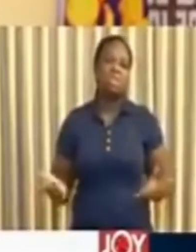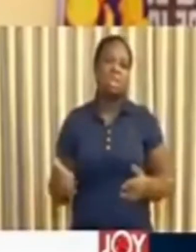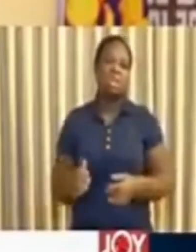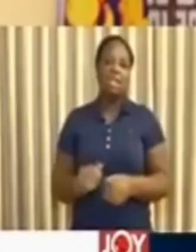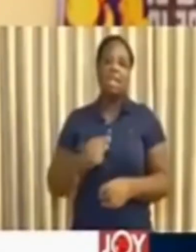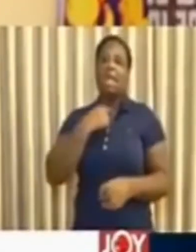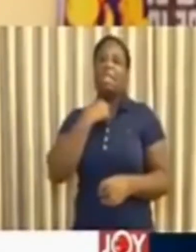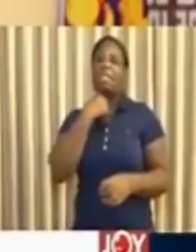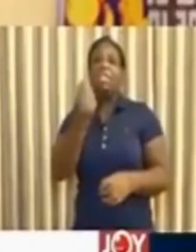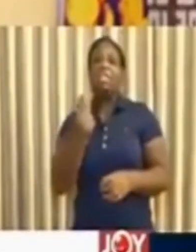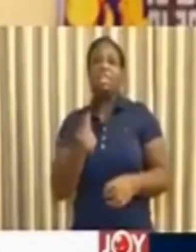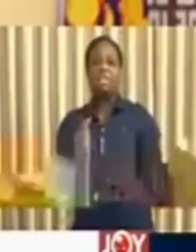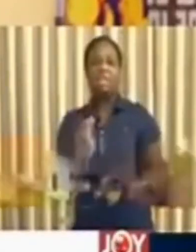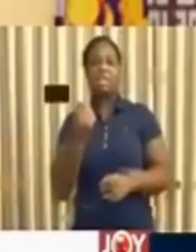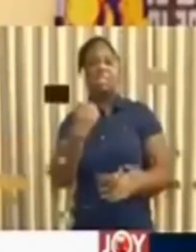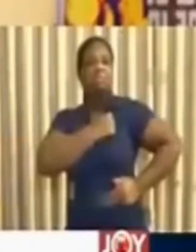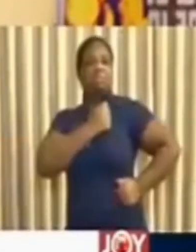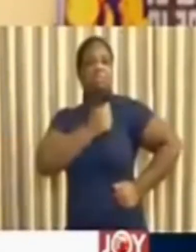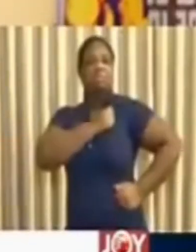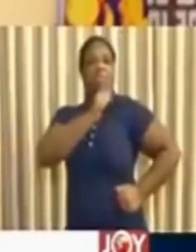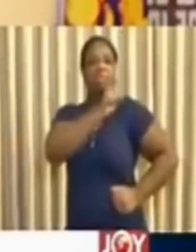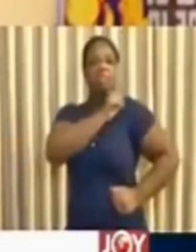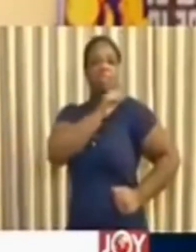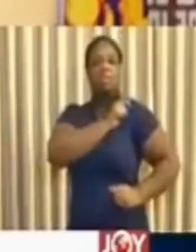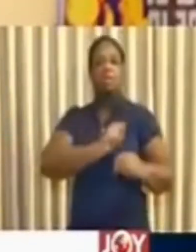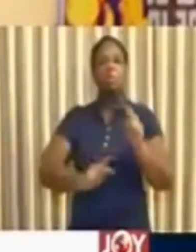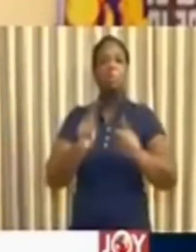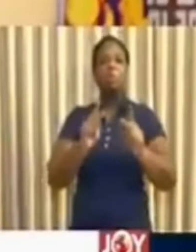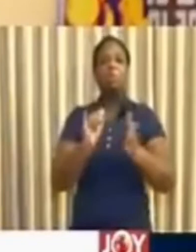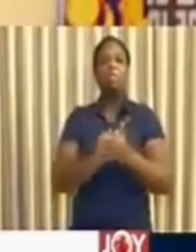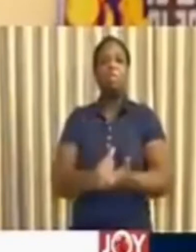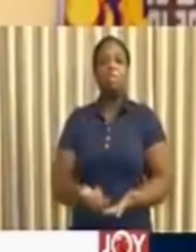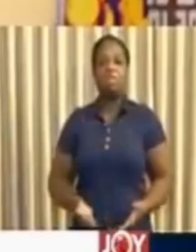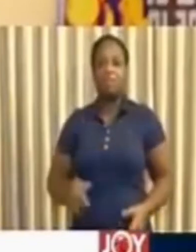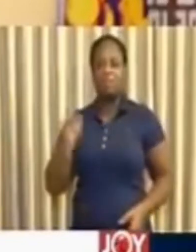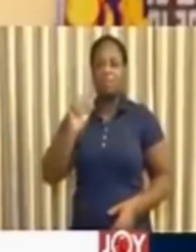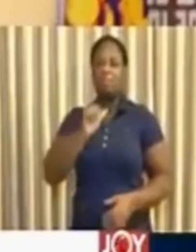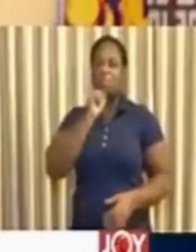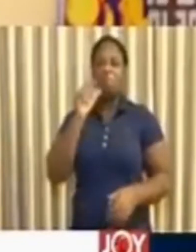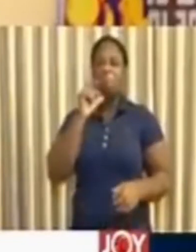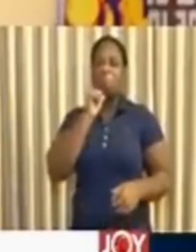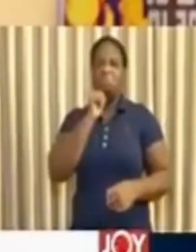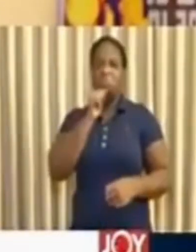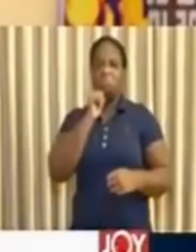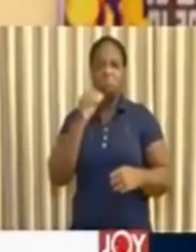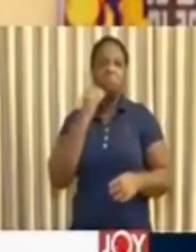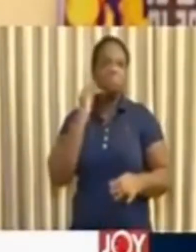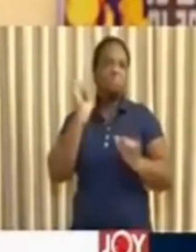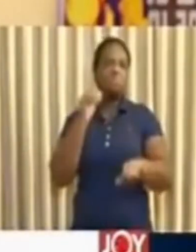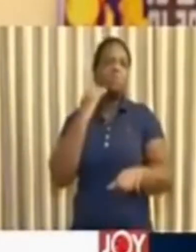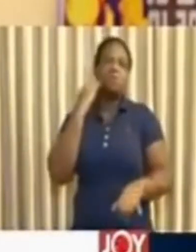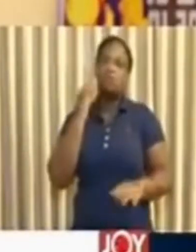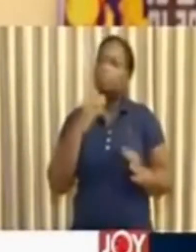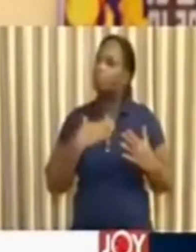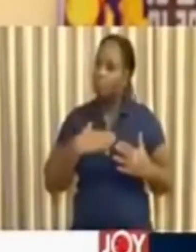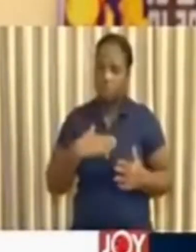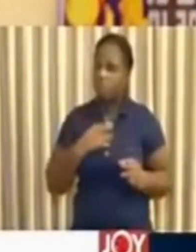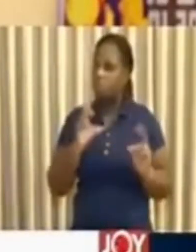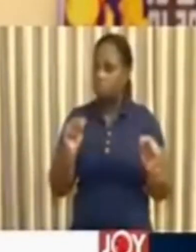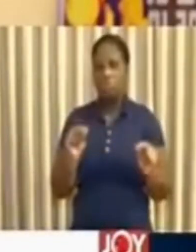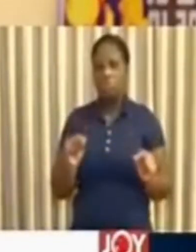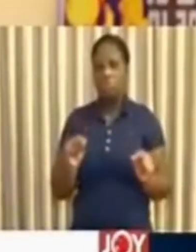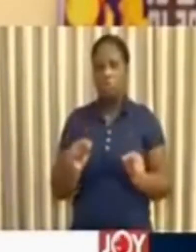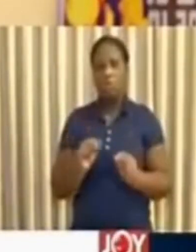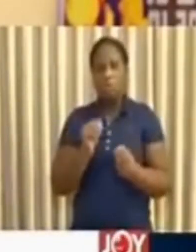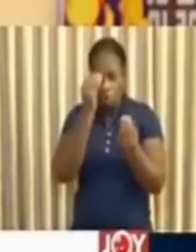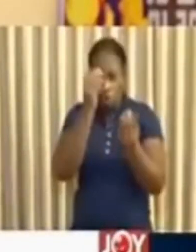confronting members of the security services. That should not be countenanced. The